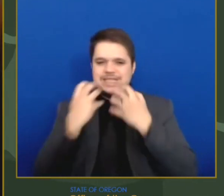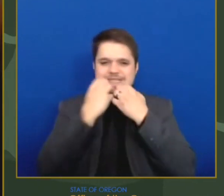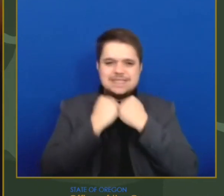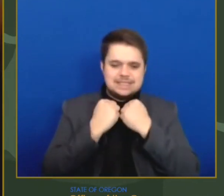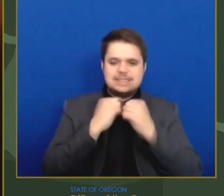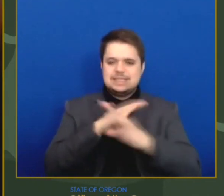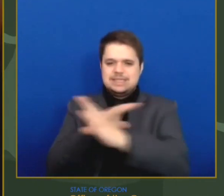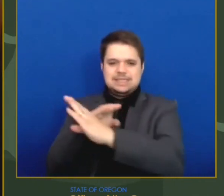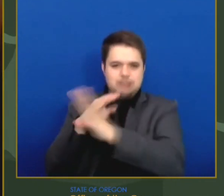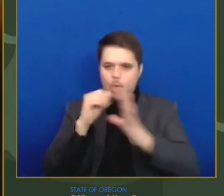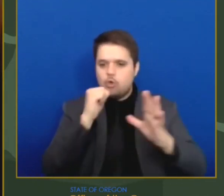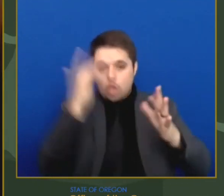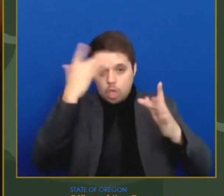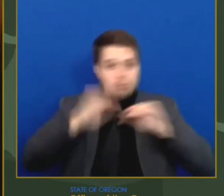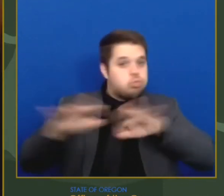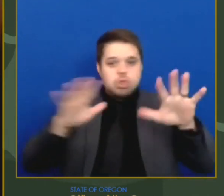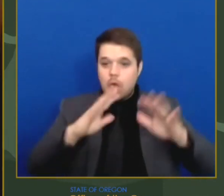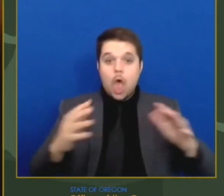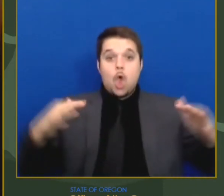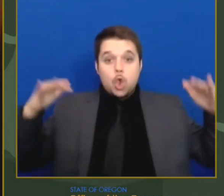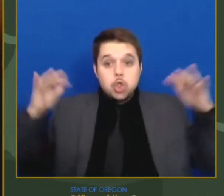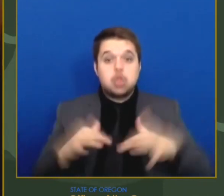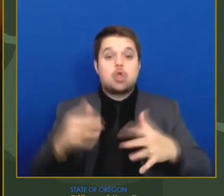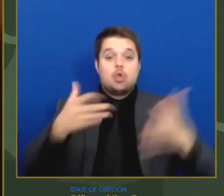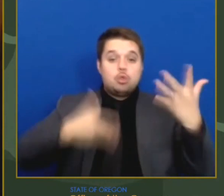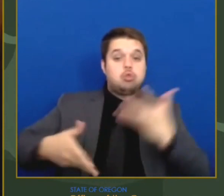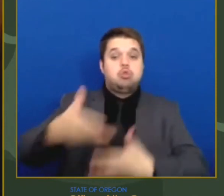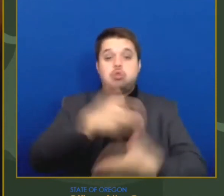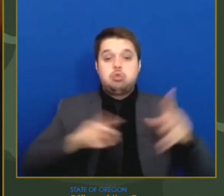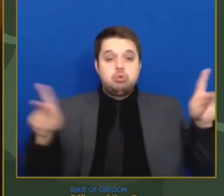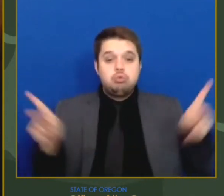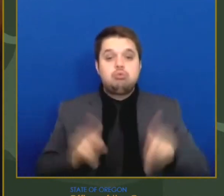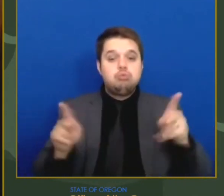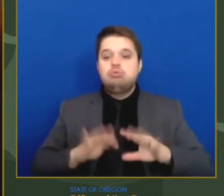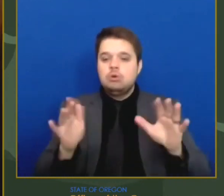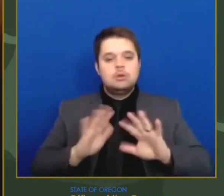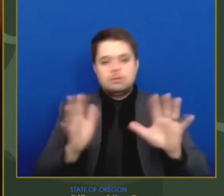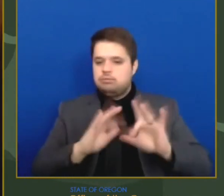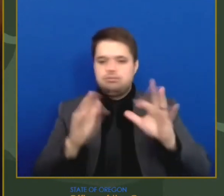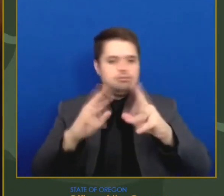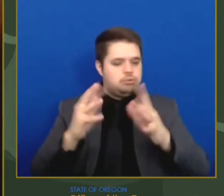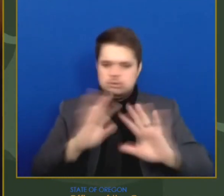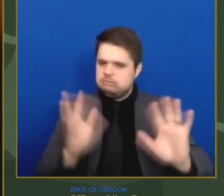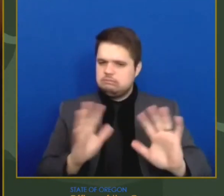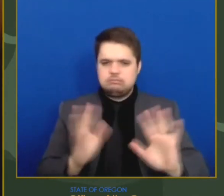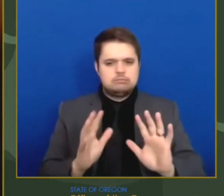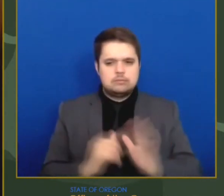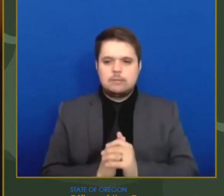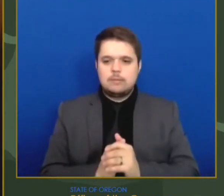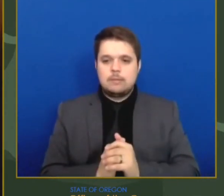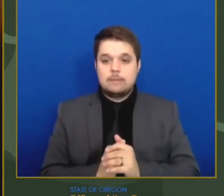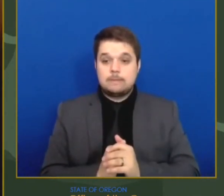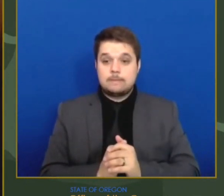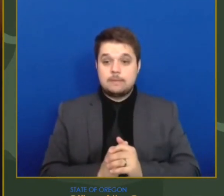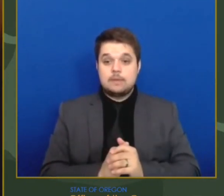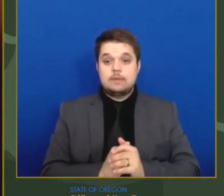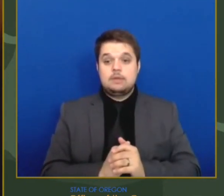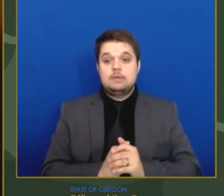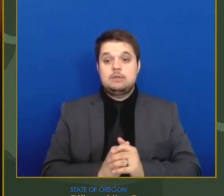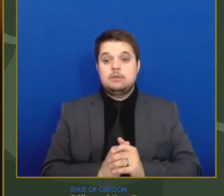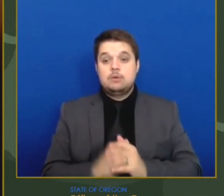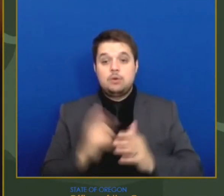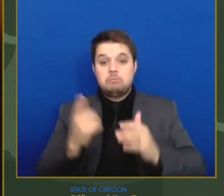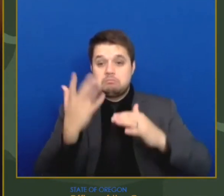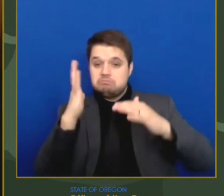and getting vaccinated when it's our turn. So let me turn for a moment to the newest COVID-19 forecast. We estimate that